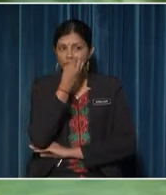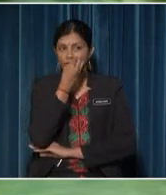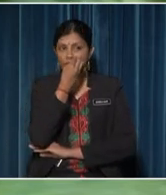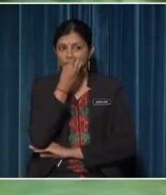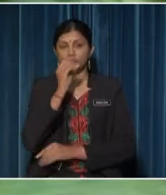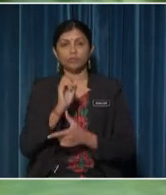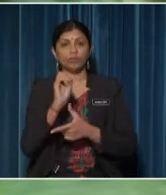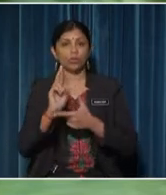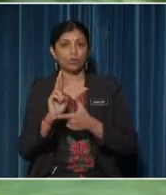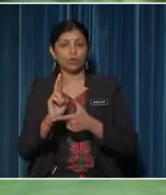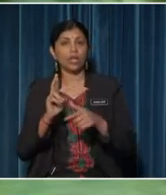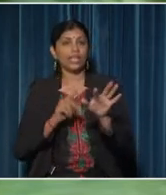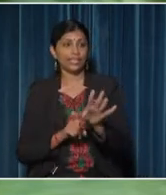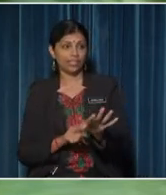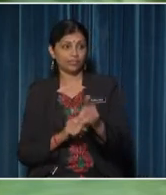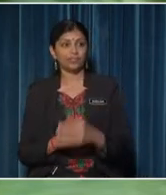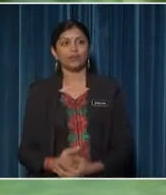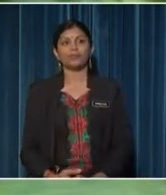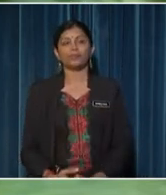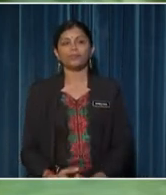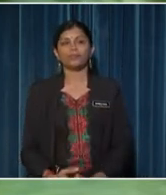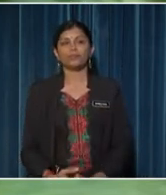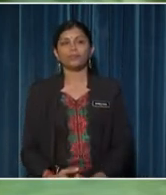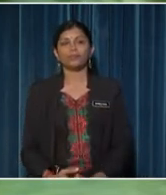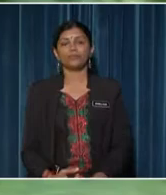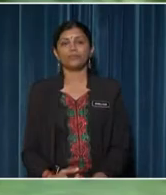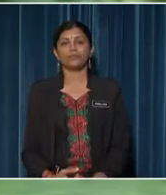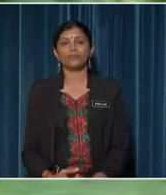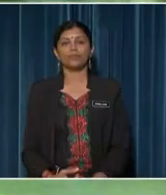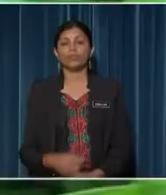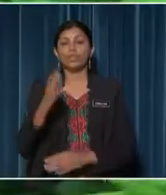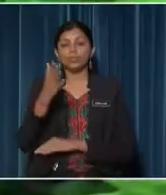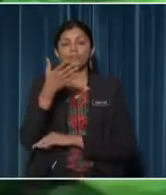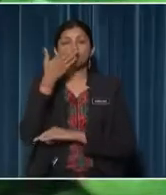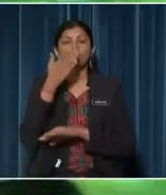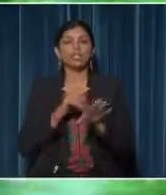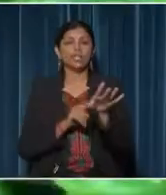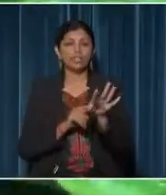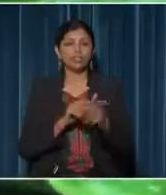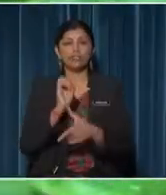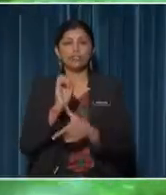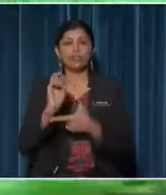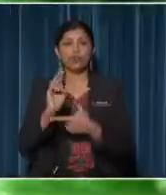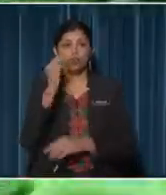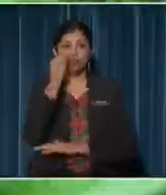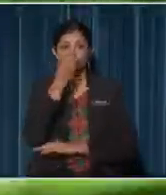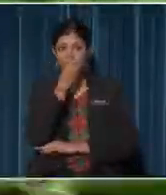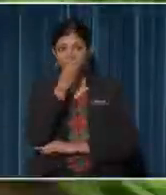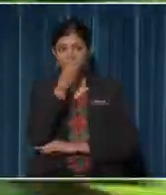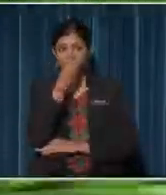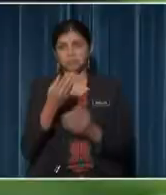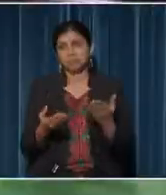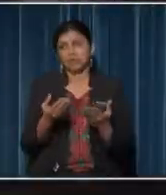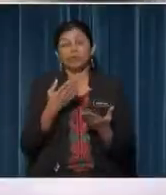or leaf of a plant We will find that the smell of the leaf or flower of the plant Is